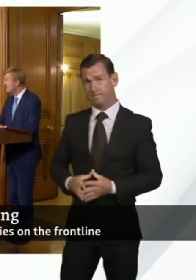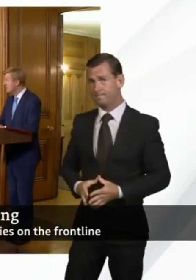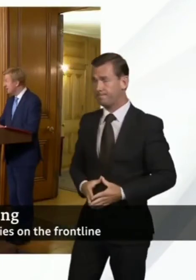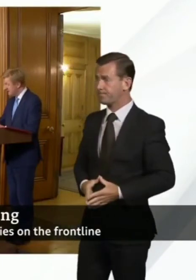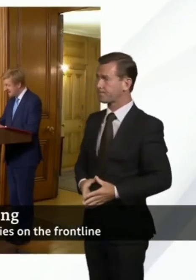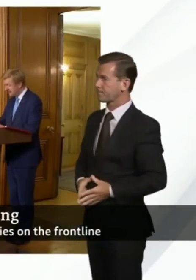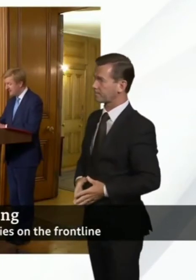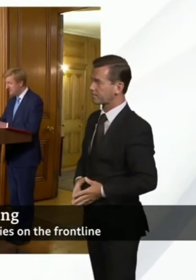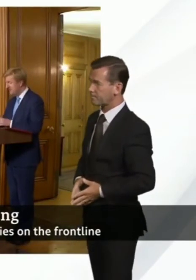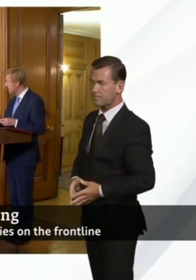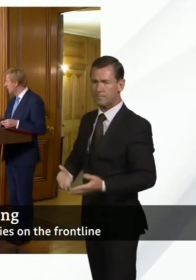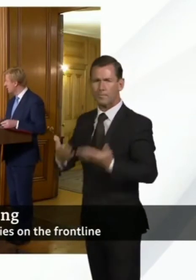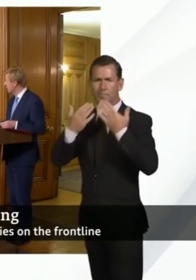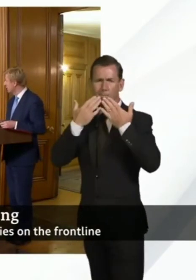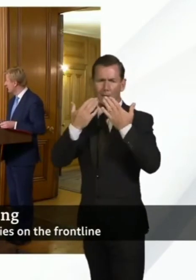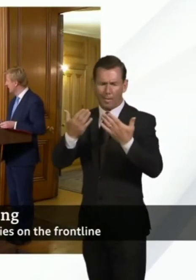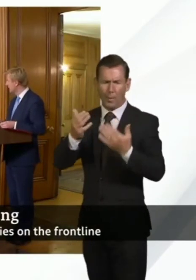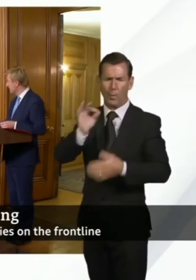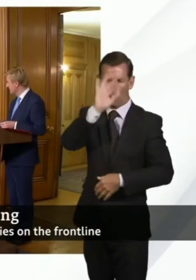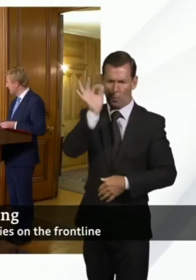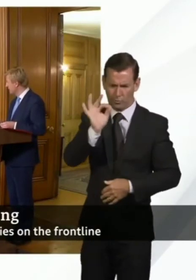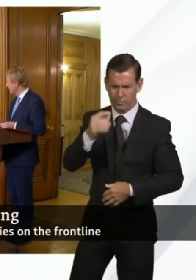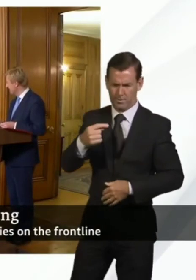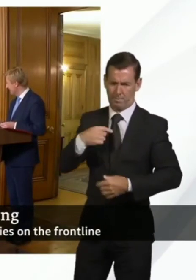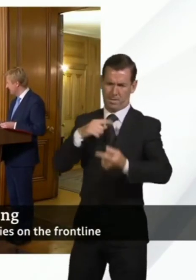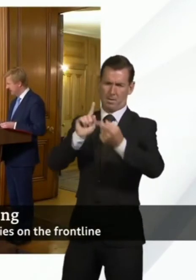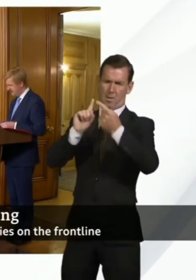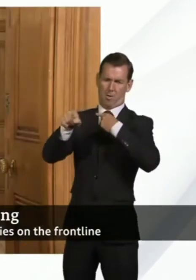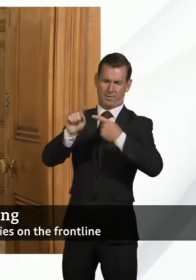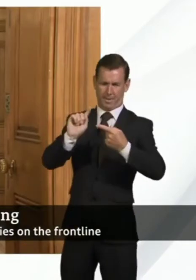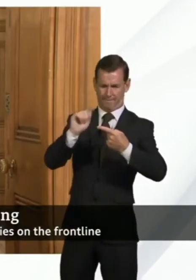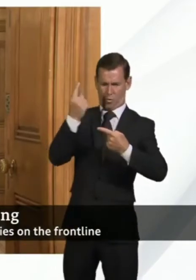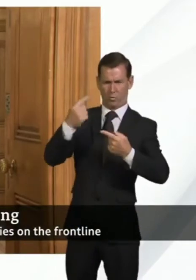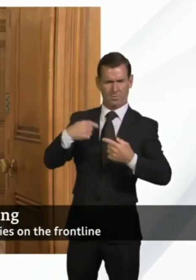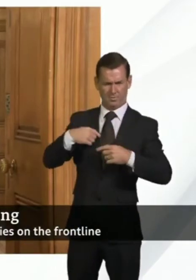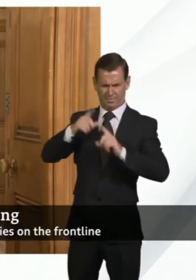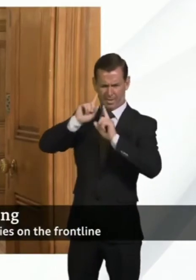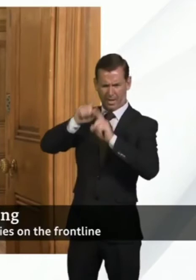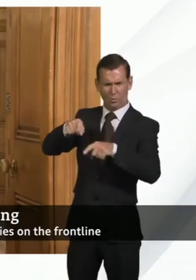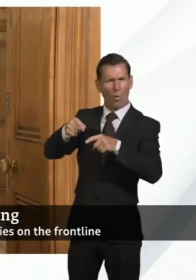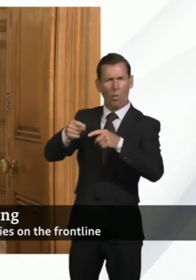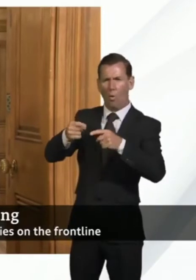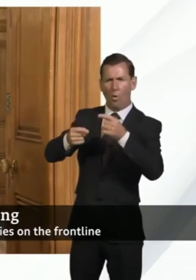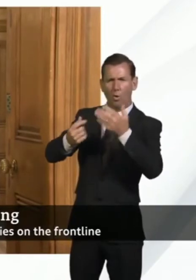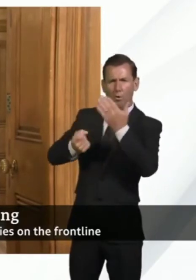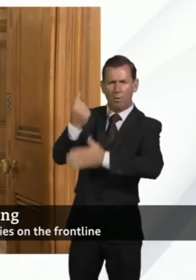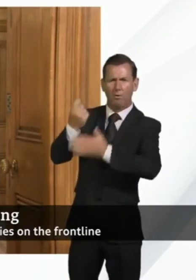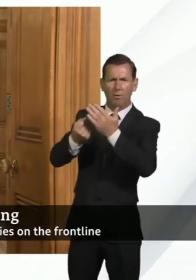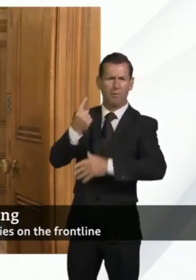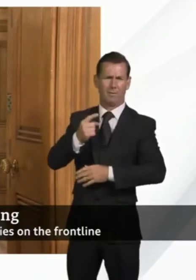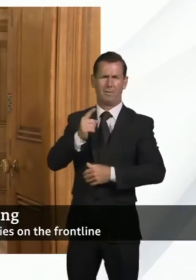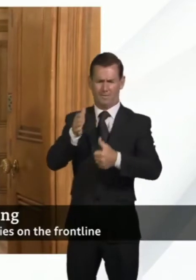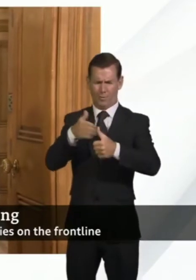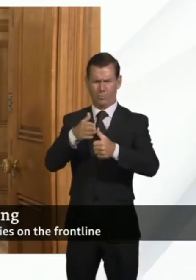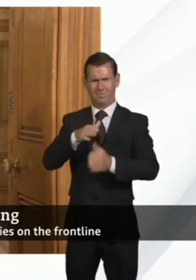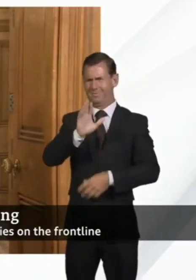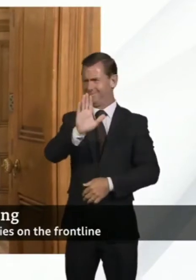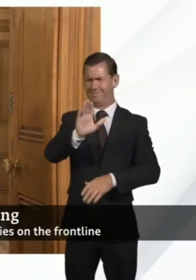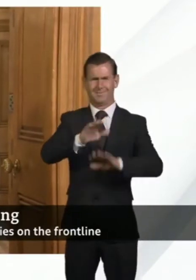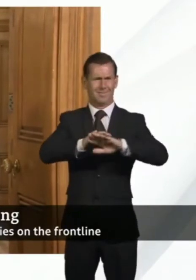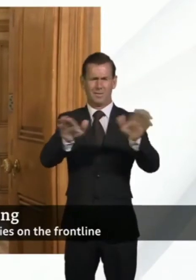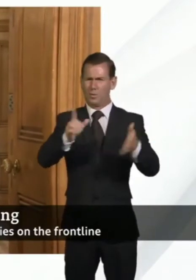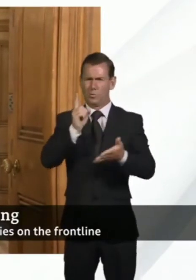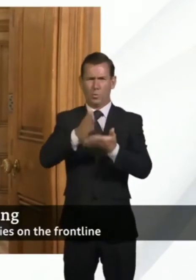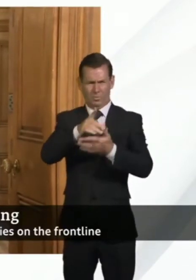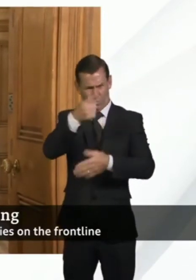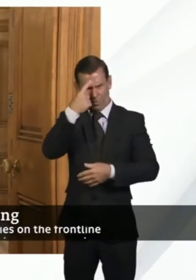for that question. Nick, perhaps if I deal with the first one about glossing over, and then hand over to you, Stephen Powis. It is categorically not the case